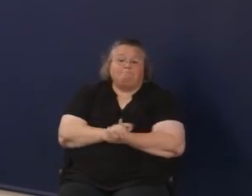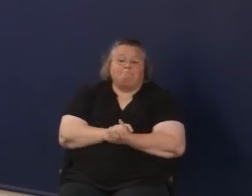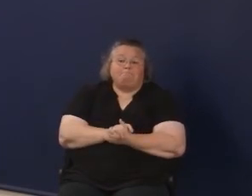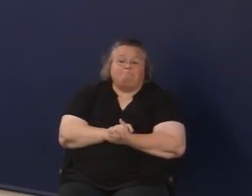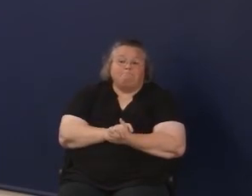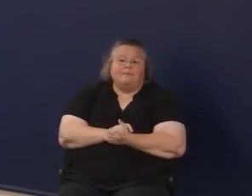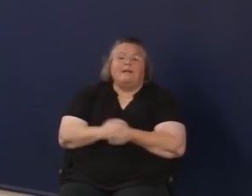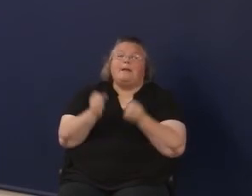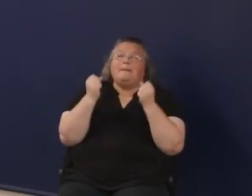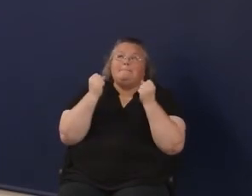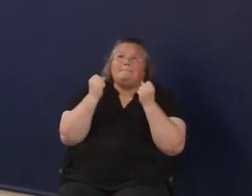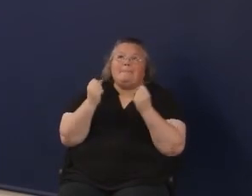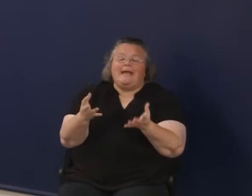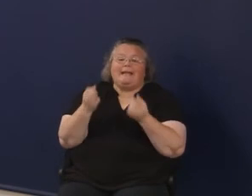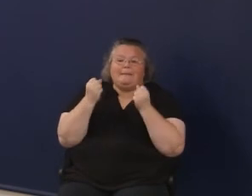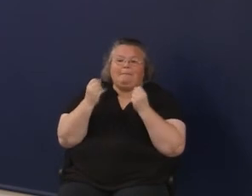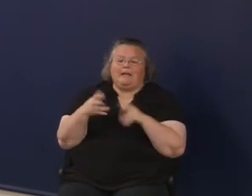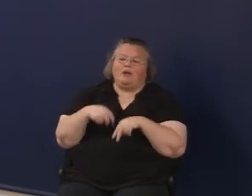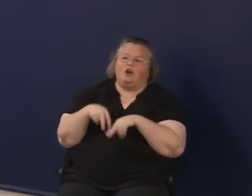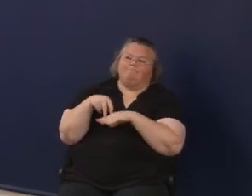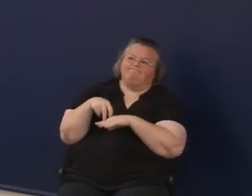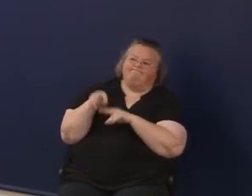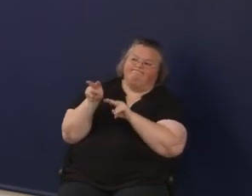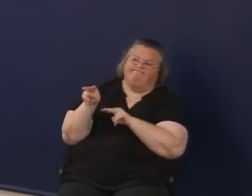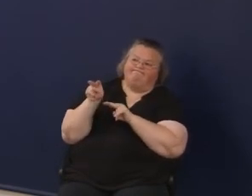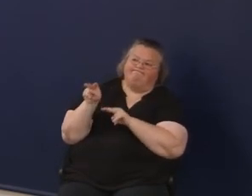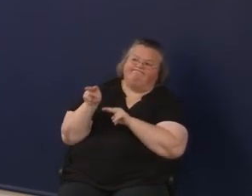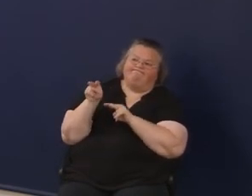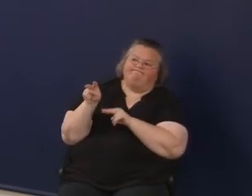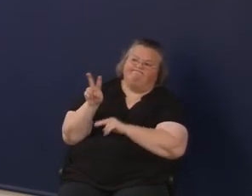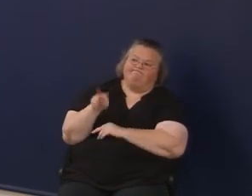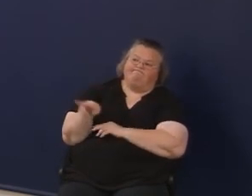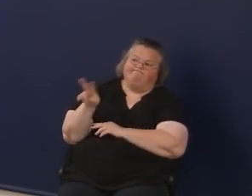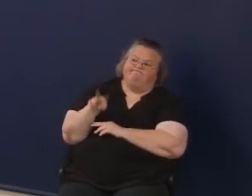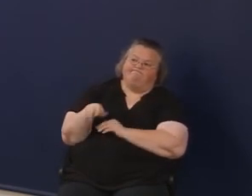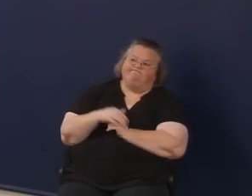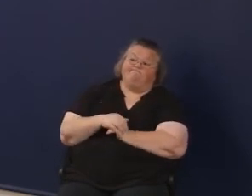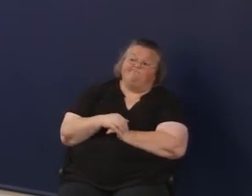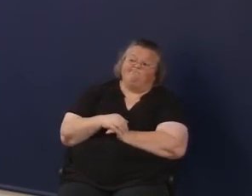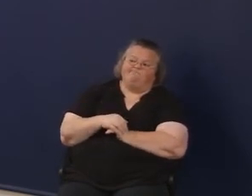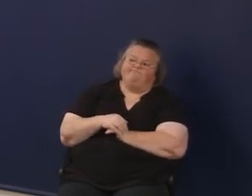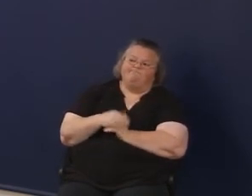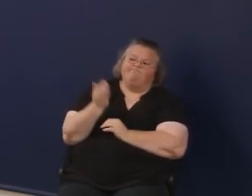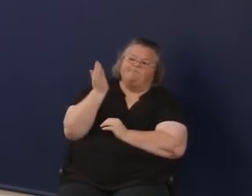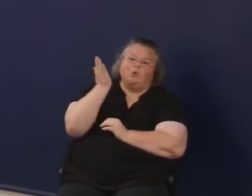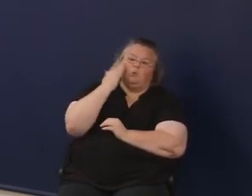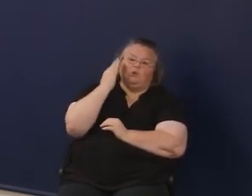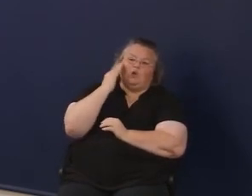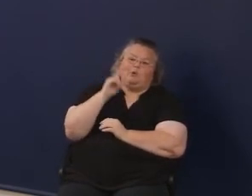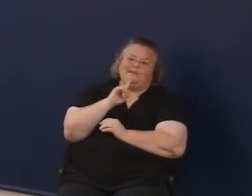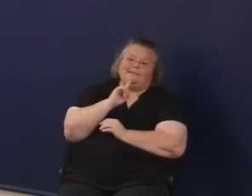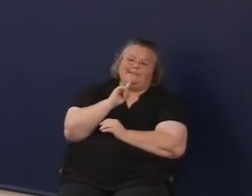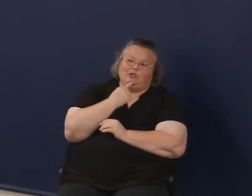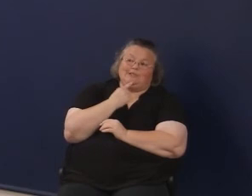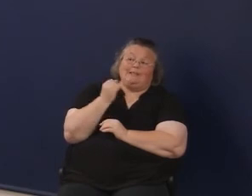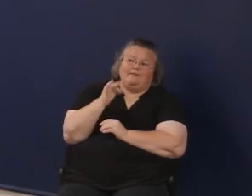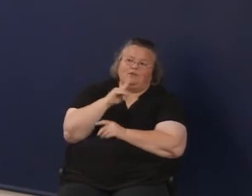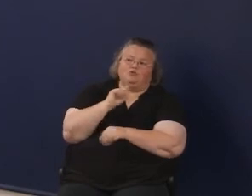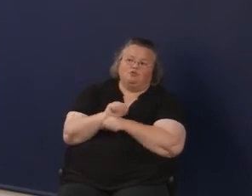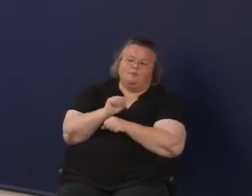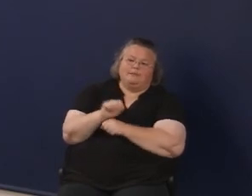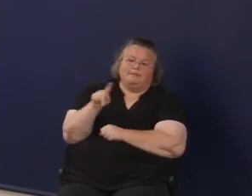many stand on the sideline and will know it's serious when there is a clear pathway